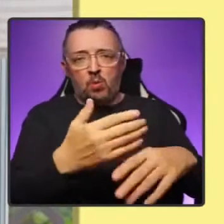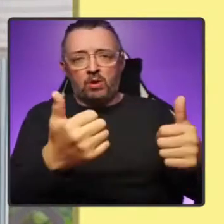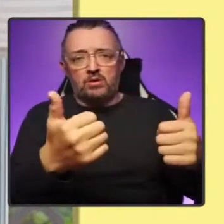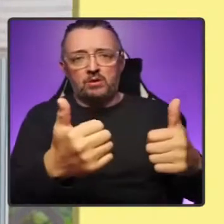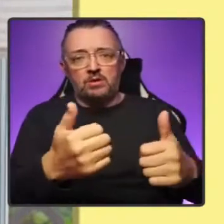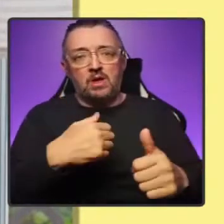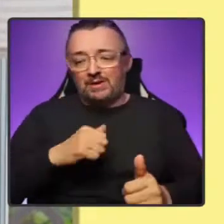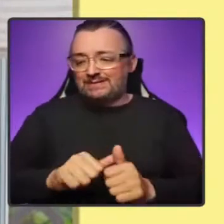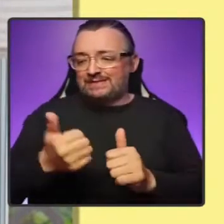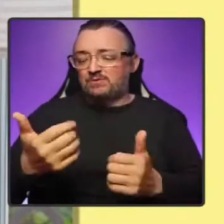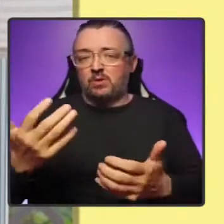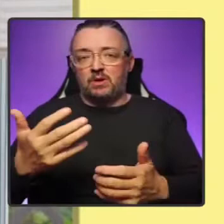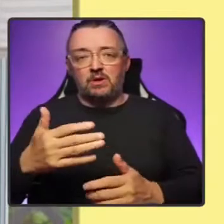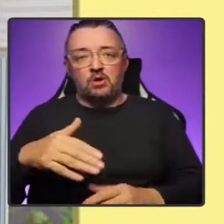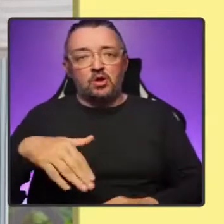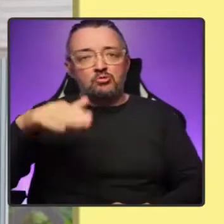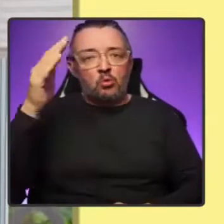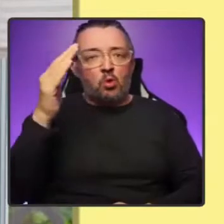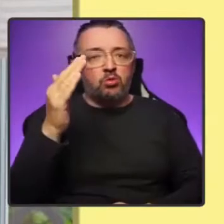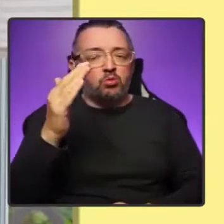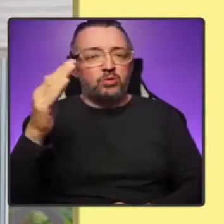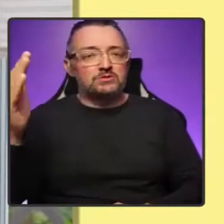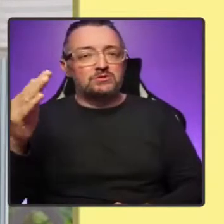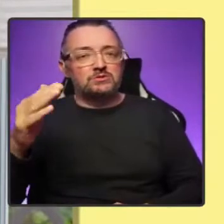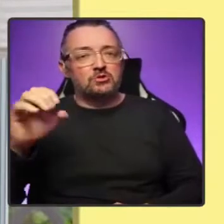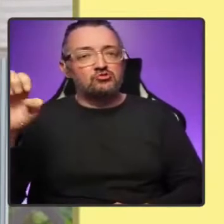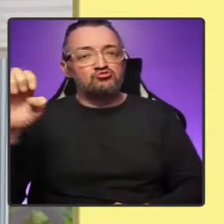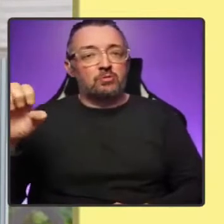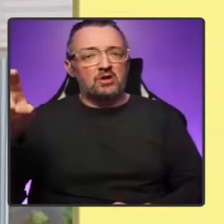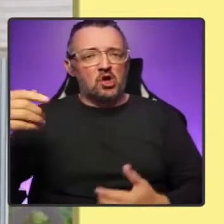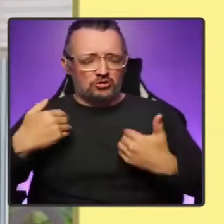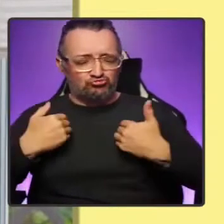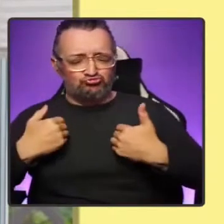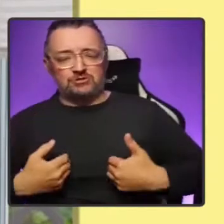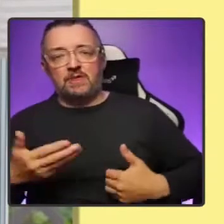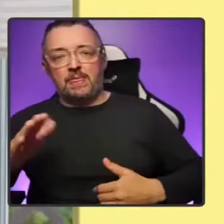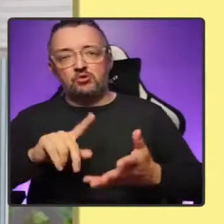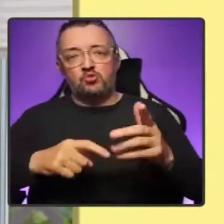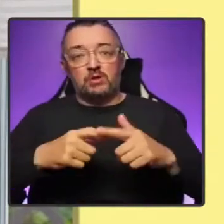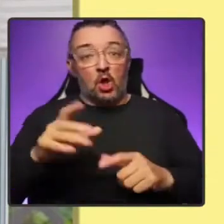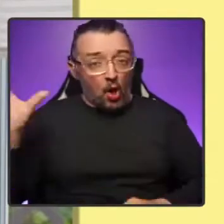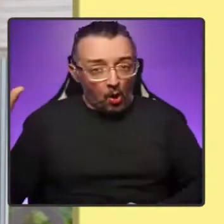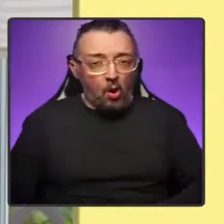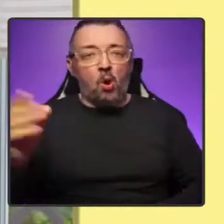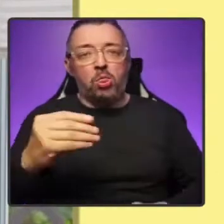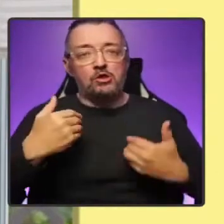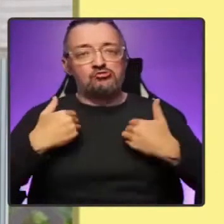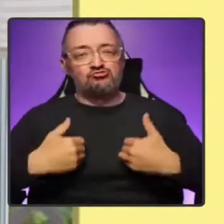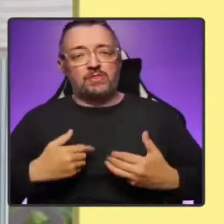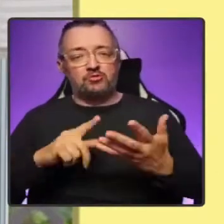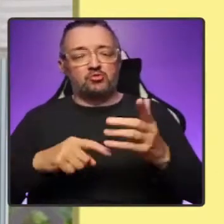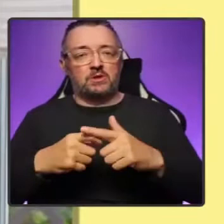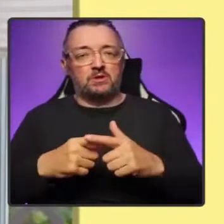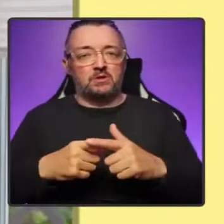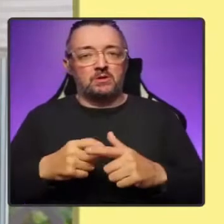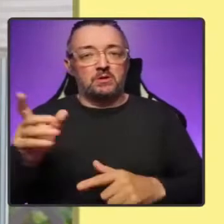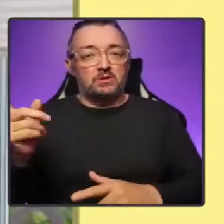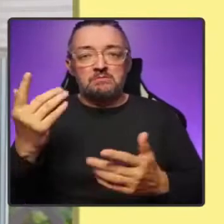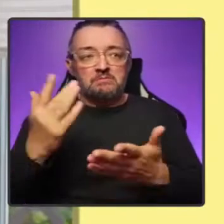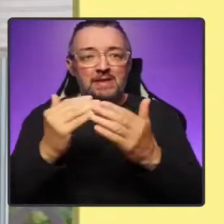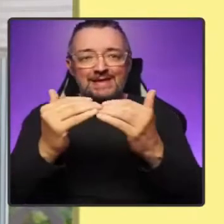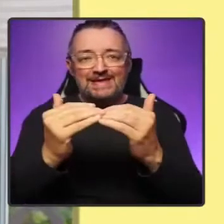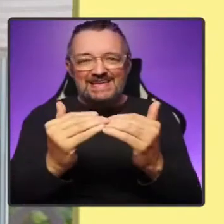North West Europe are wealthier than the UK. All of them. They are more equal than the UK.